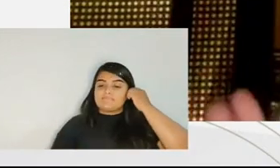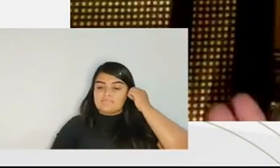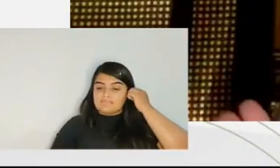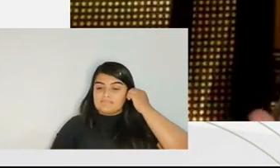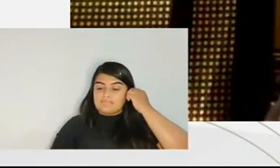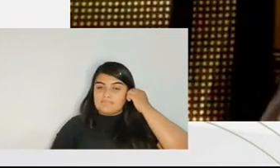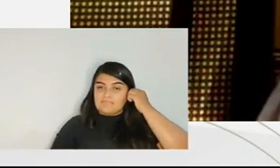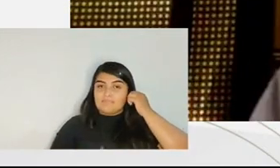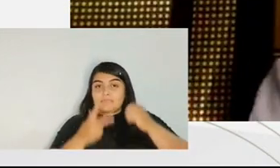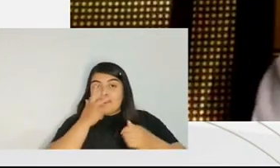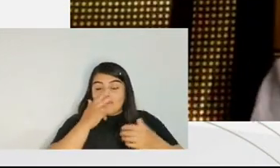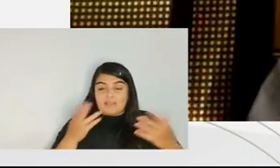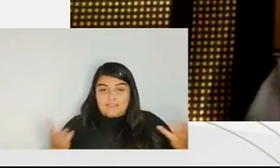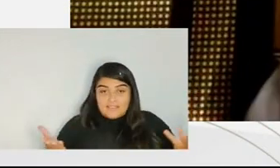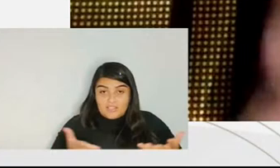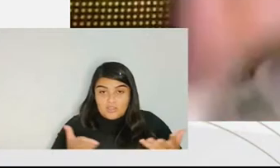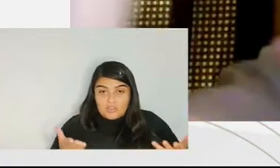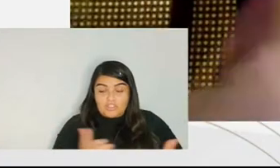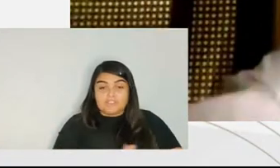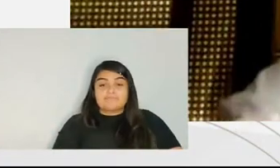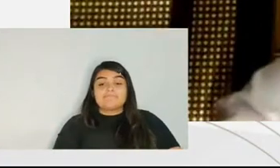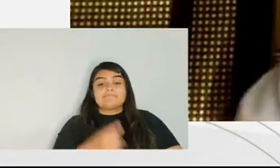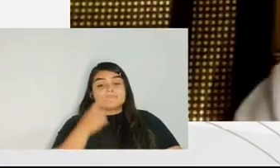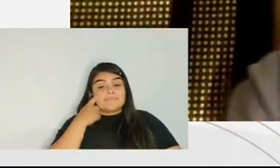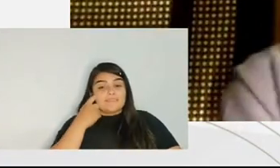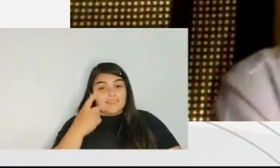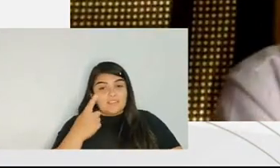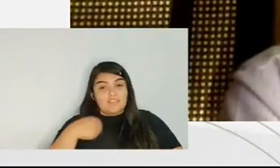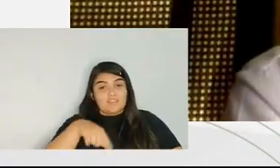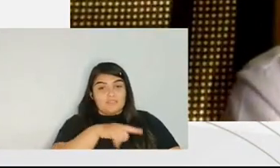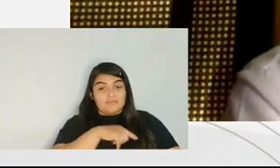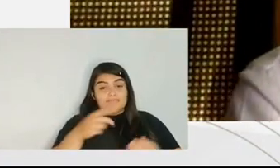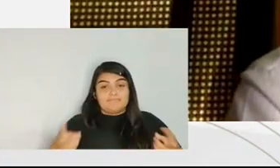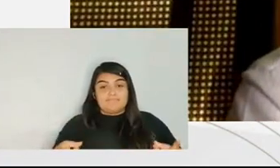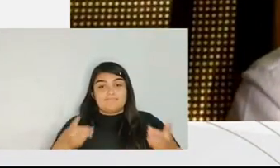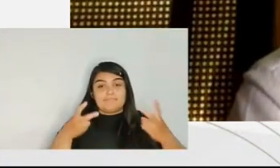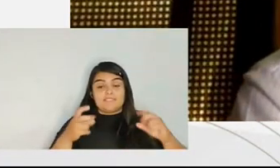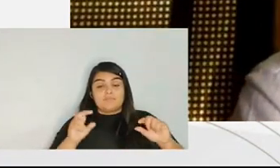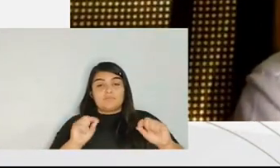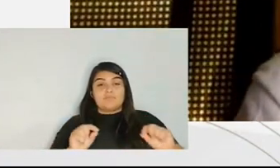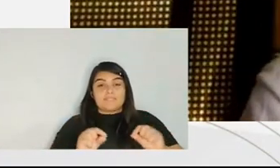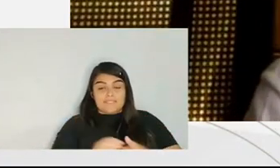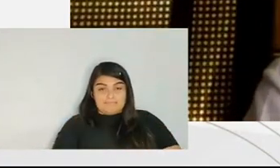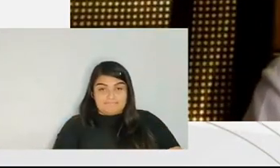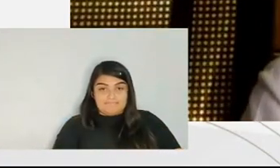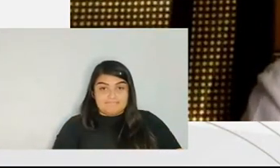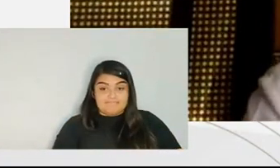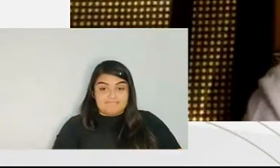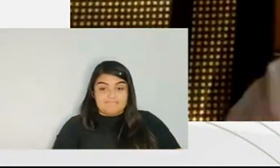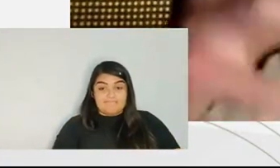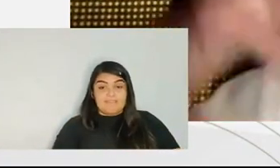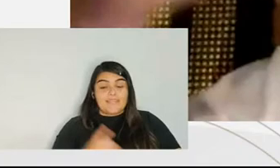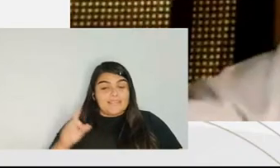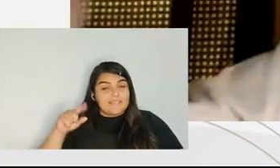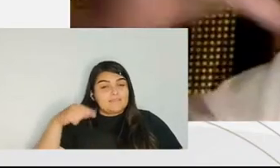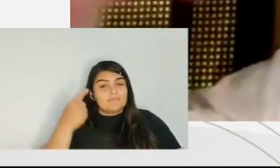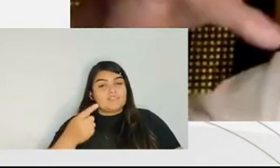but now desembargador umberto dala judge umberto dala it's very interesting when we see the judges